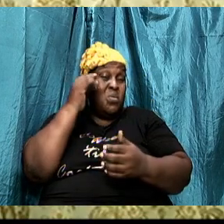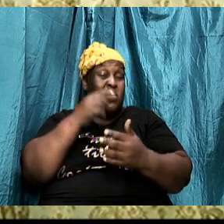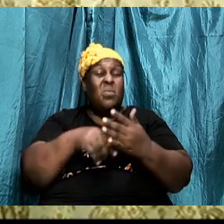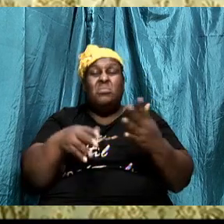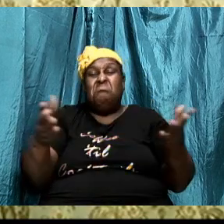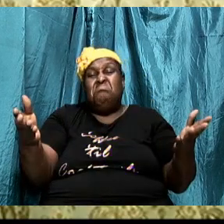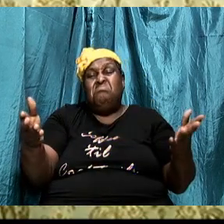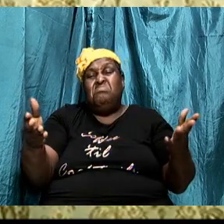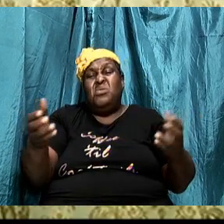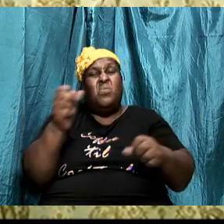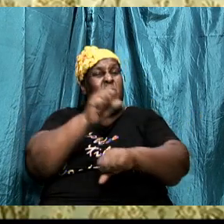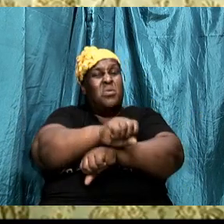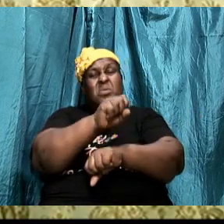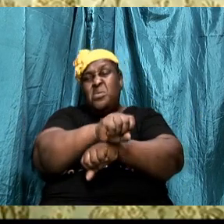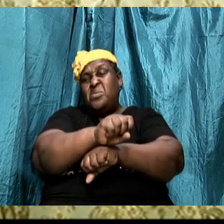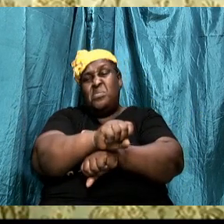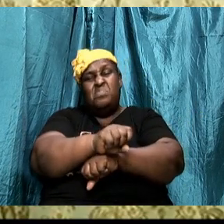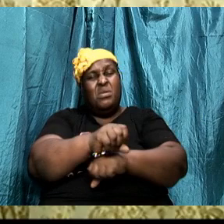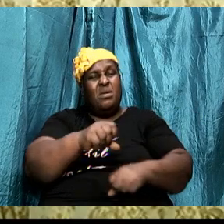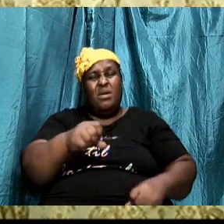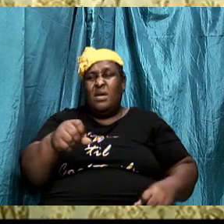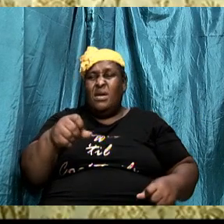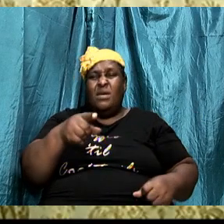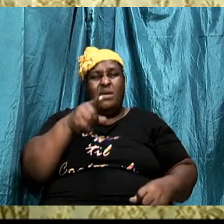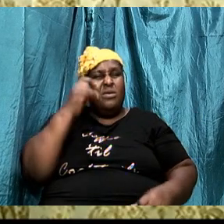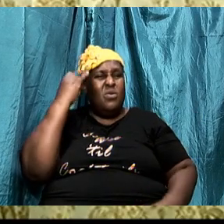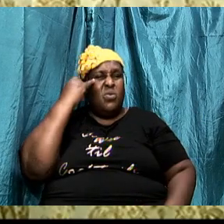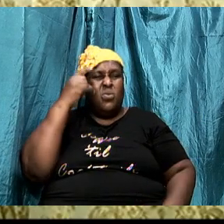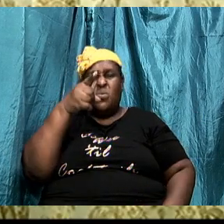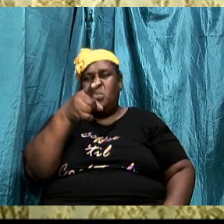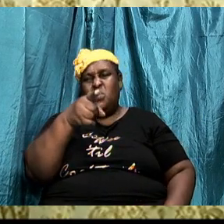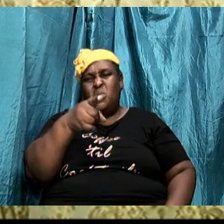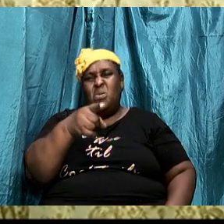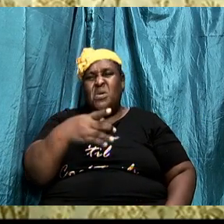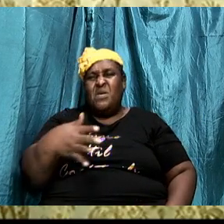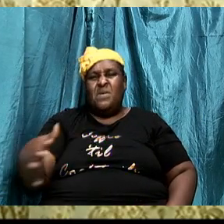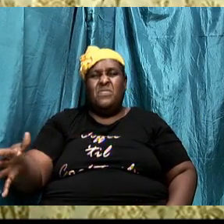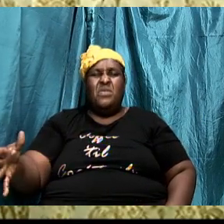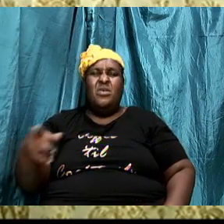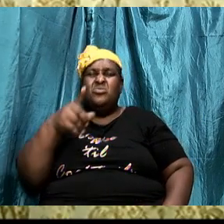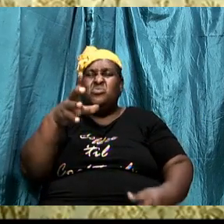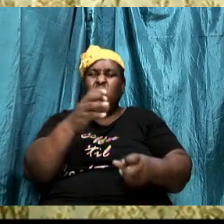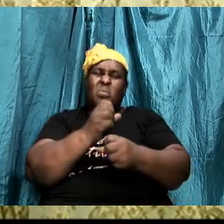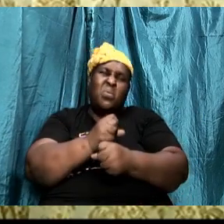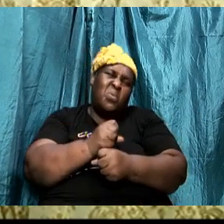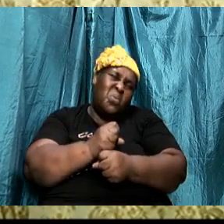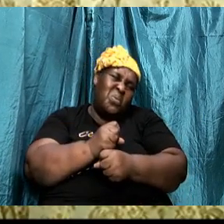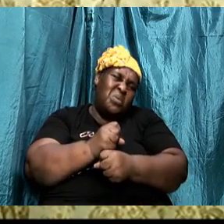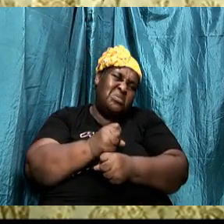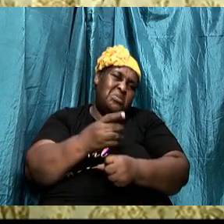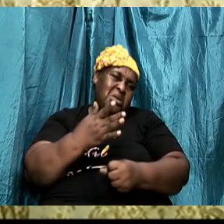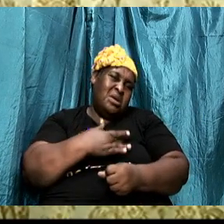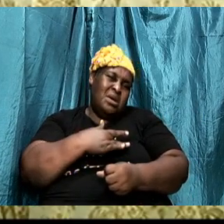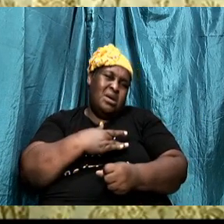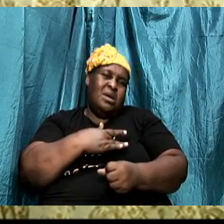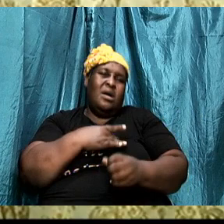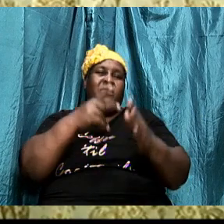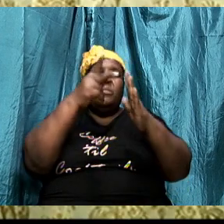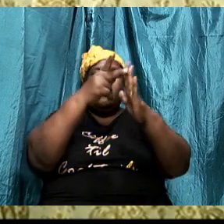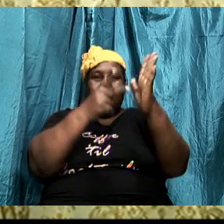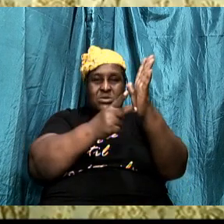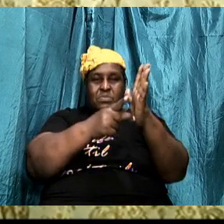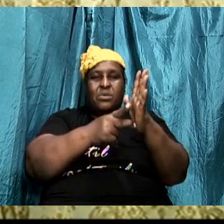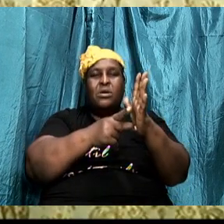if you know the things that you hold dear to your heart and the principles that you stand on